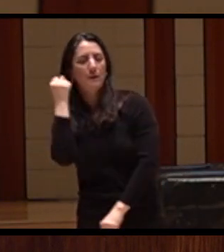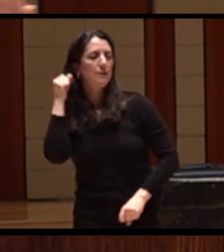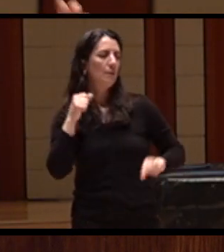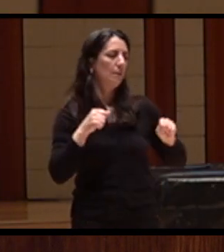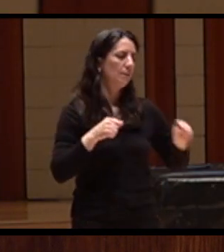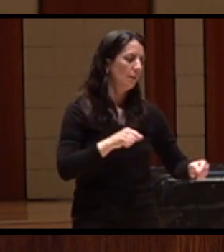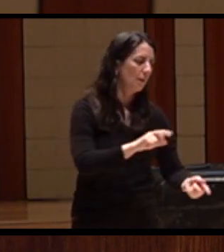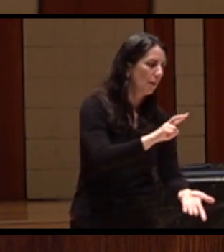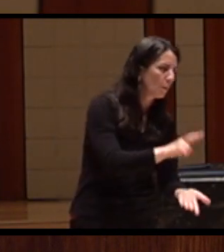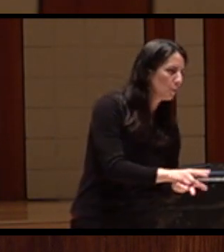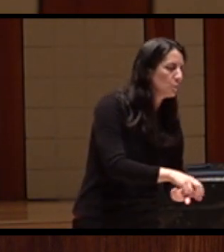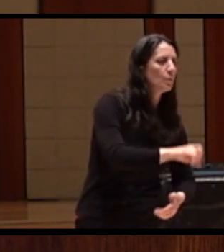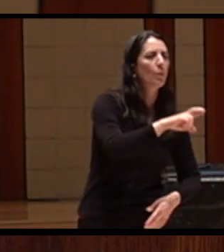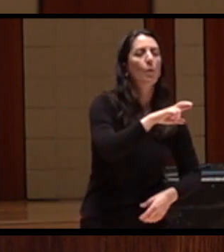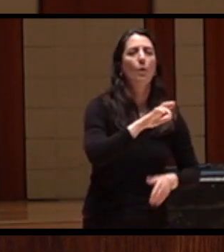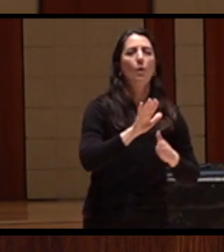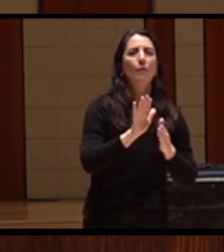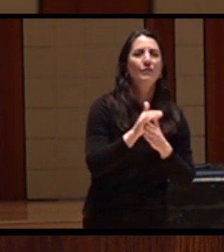and it goes back and forth.